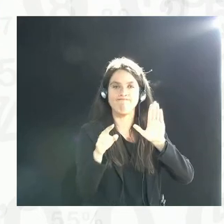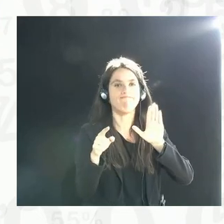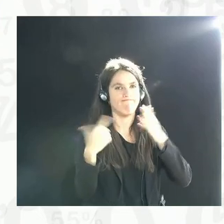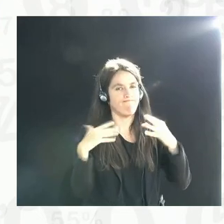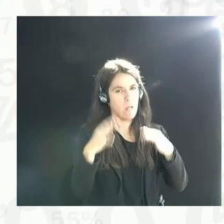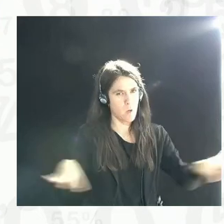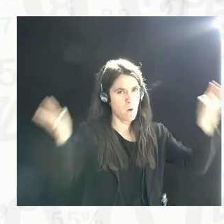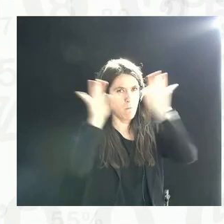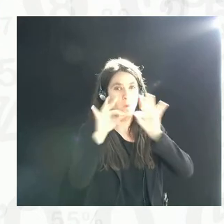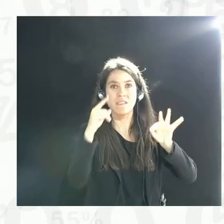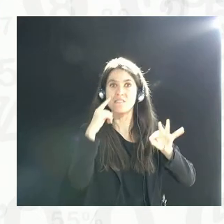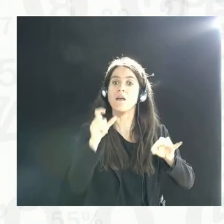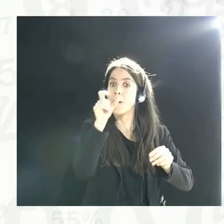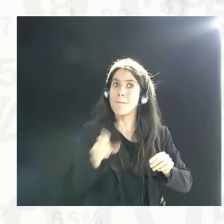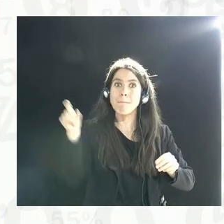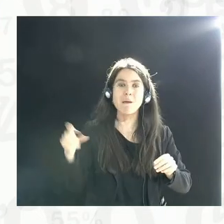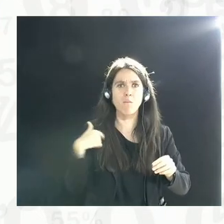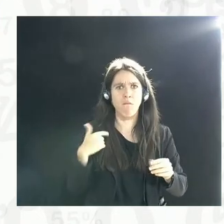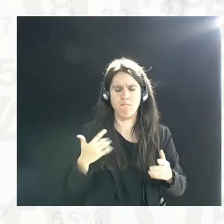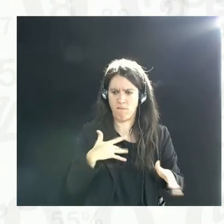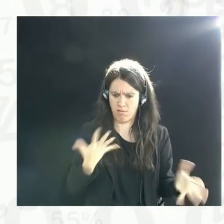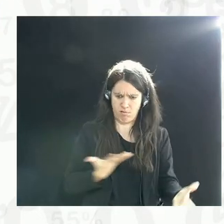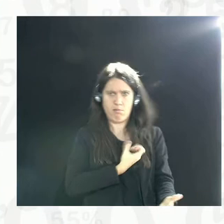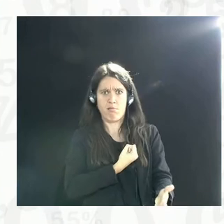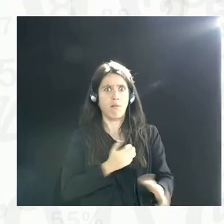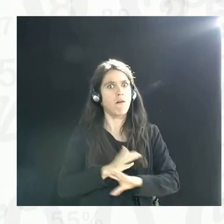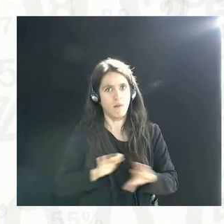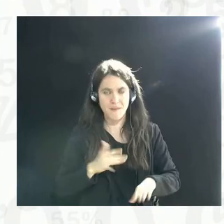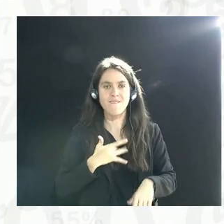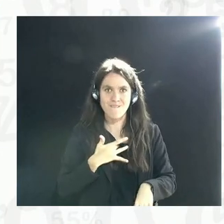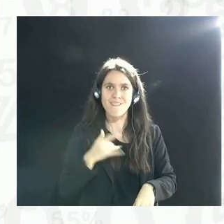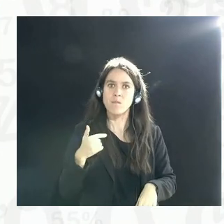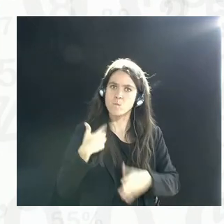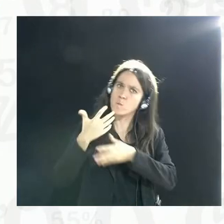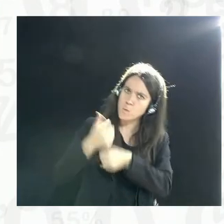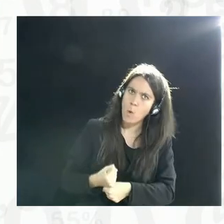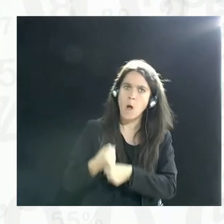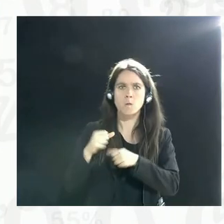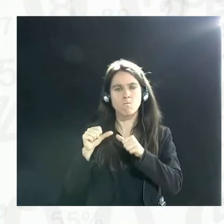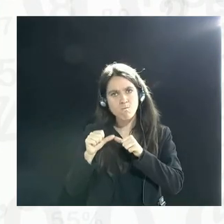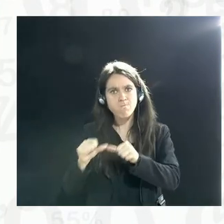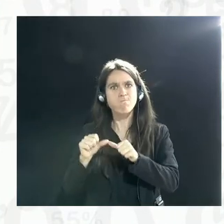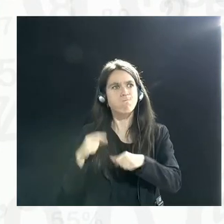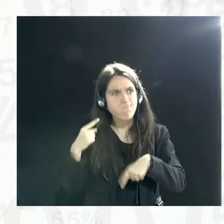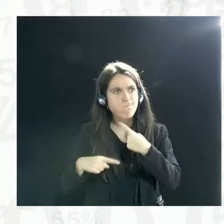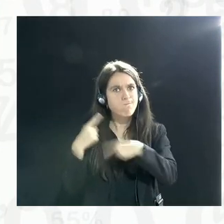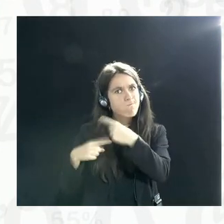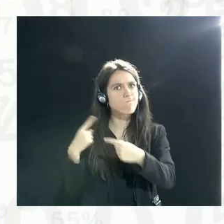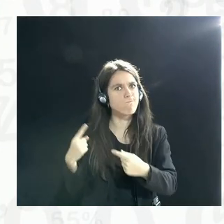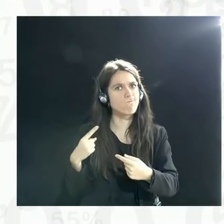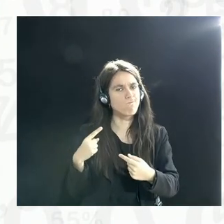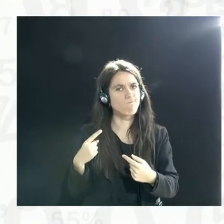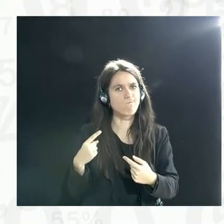consumers, from actually making sure that this level of trust and participation in the digital economy is not undermined,